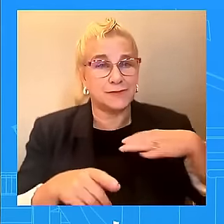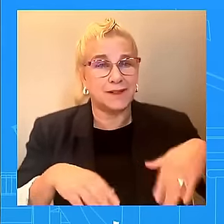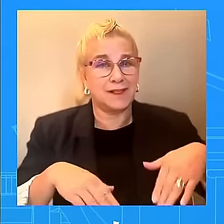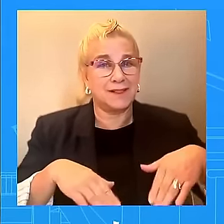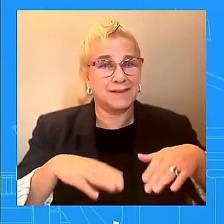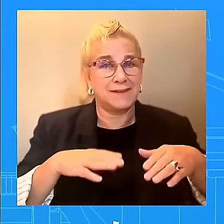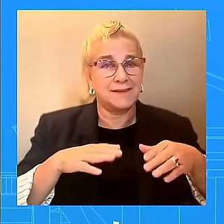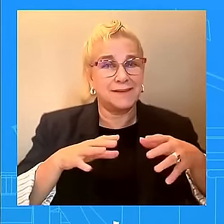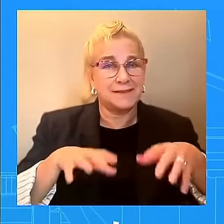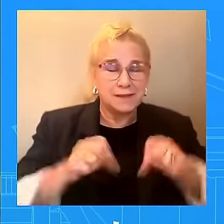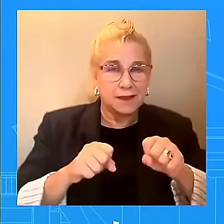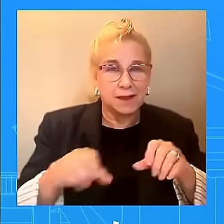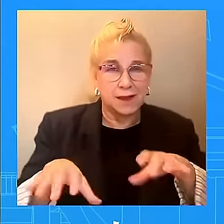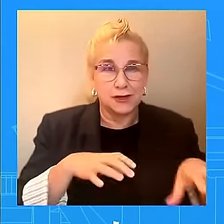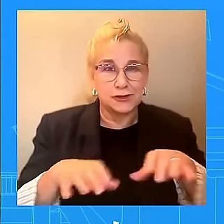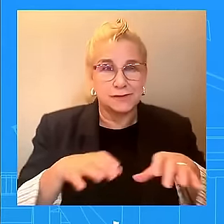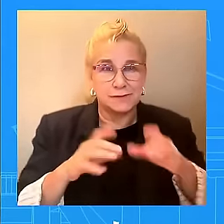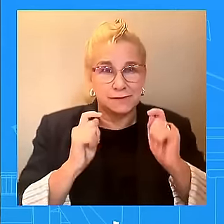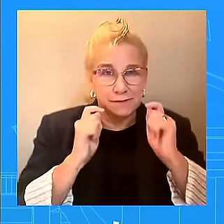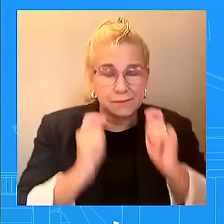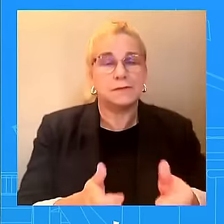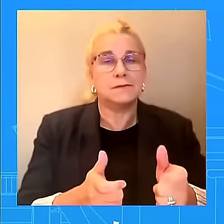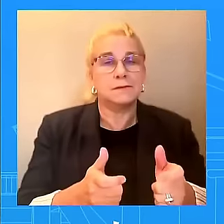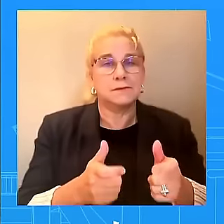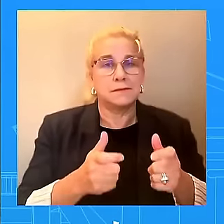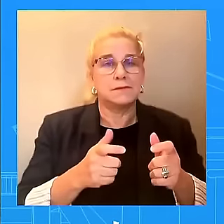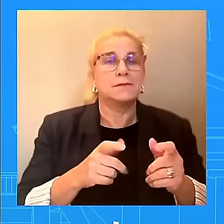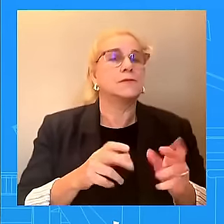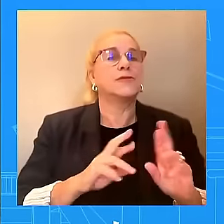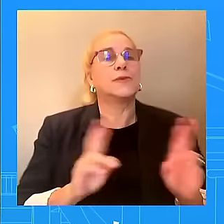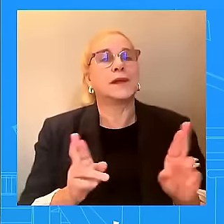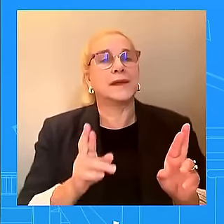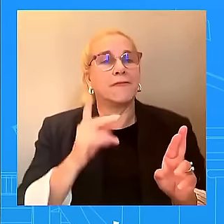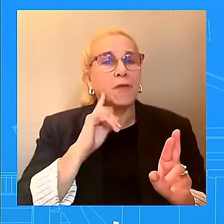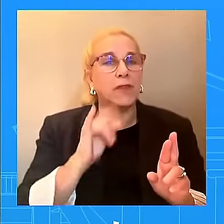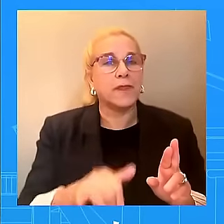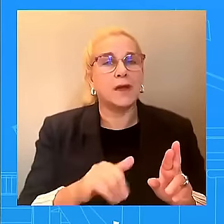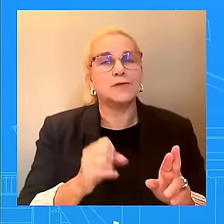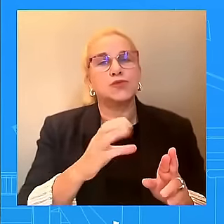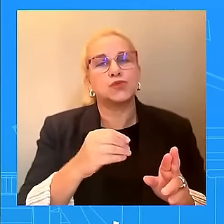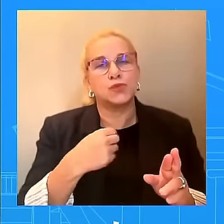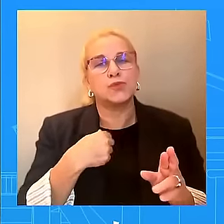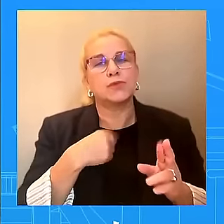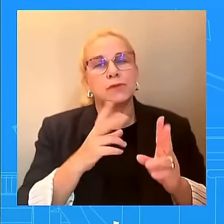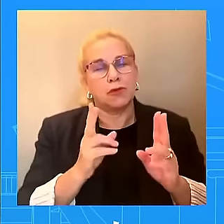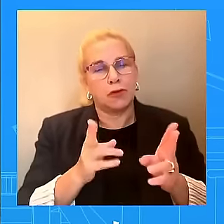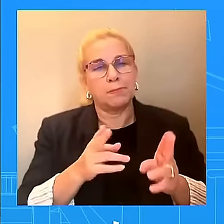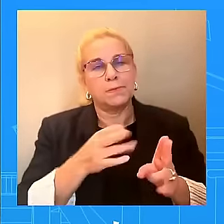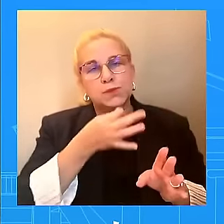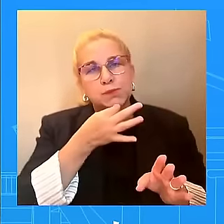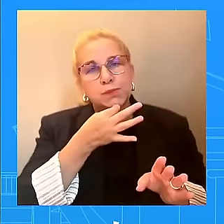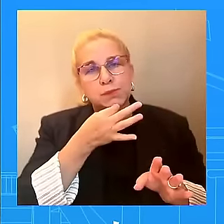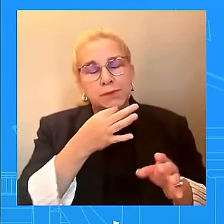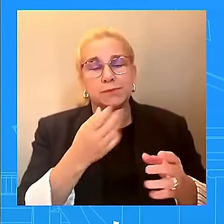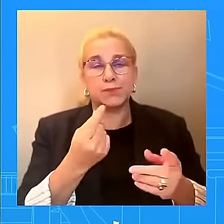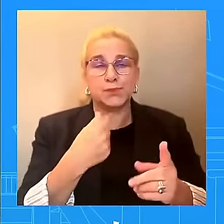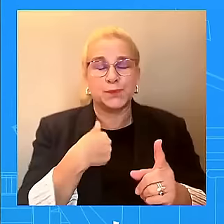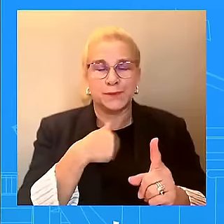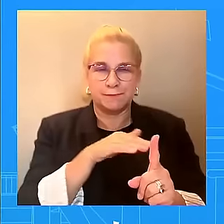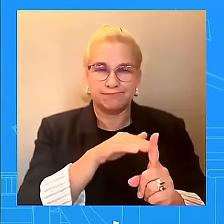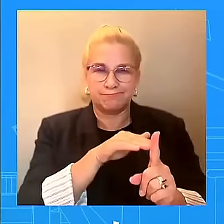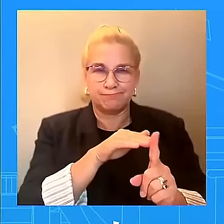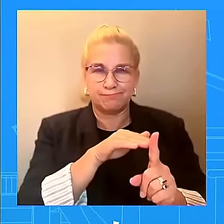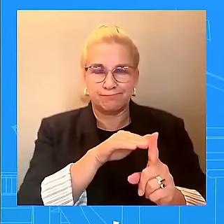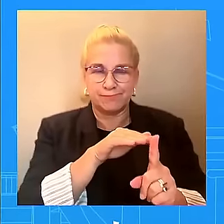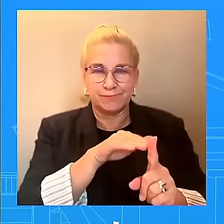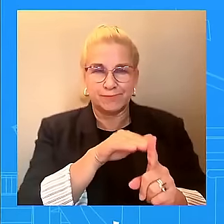do that during recess. What we are going to continue to do is lay out the urgency of this getting done. We're talking about SBA disaster